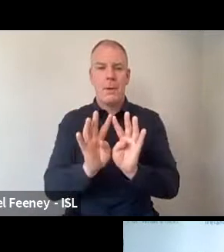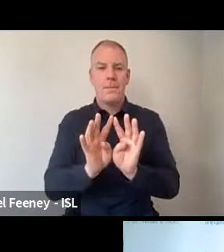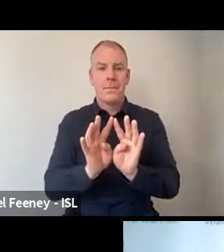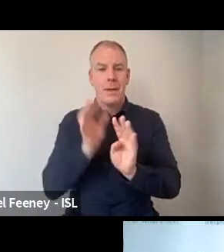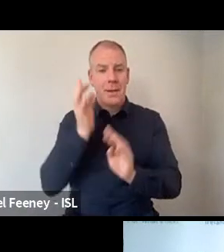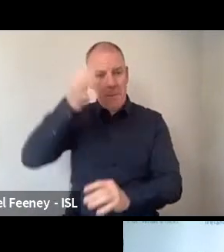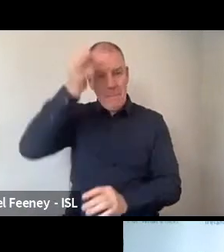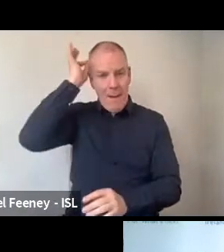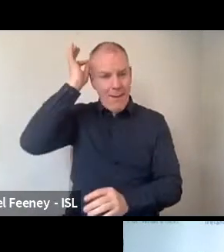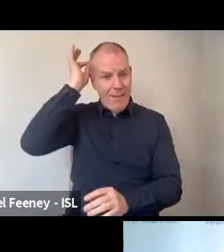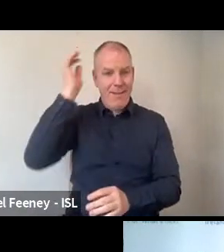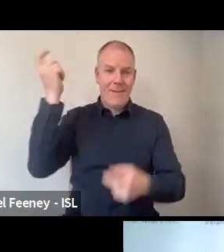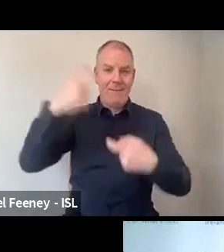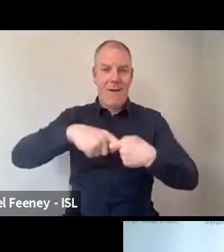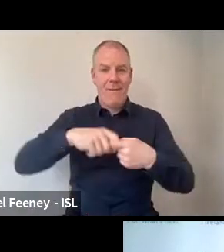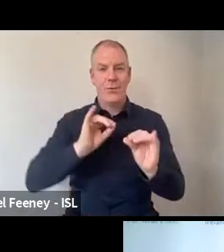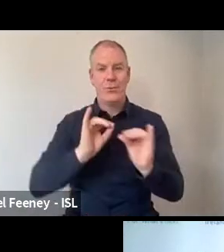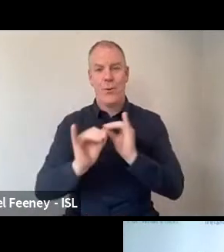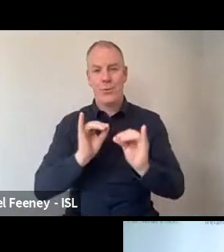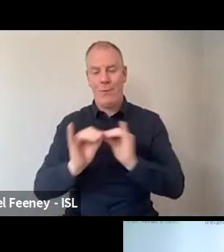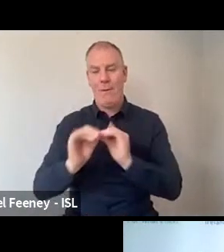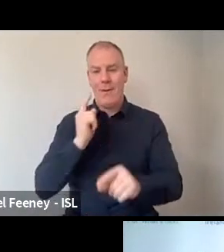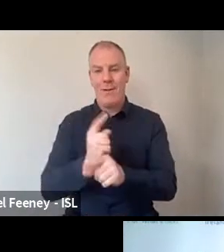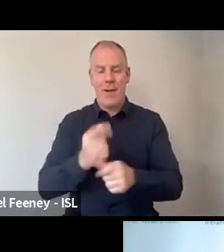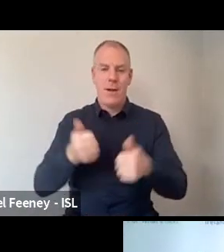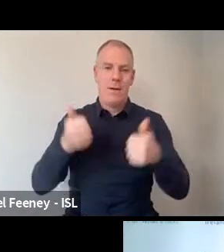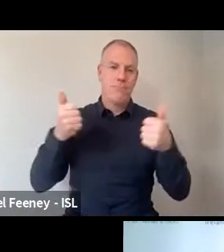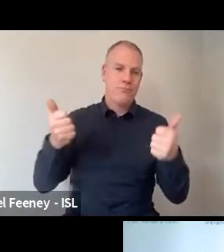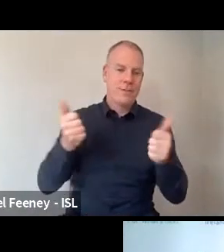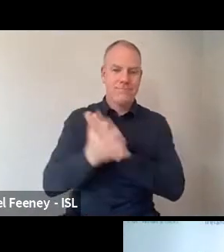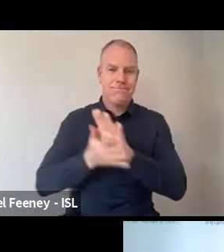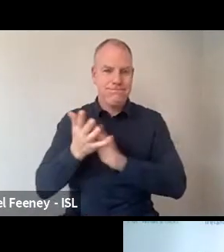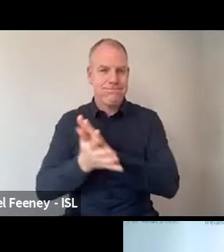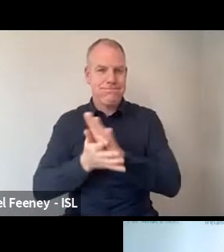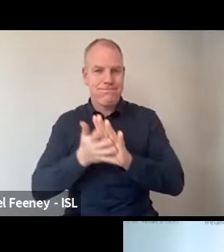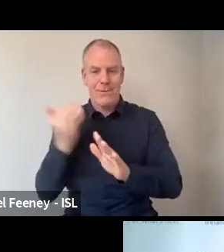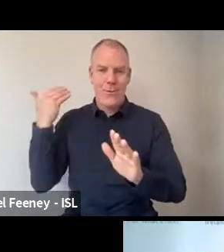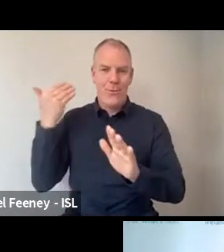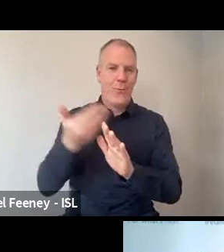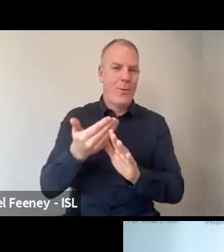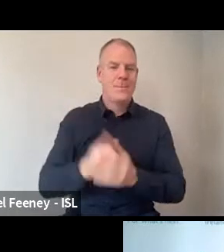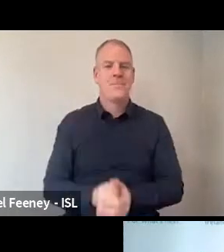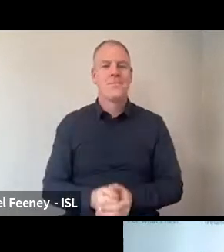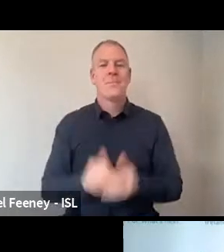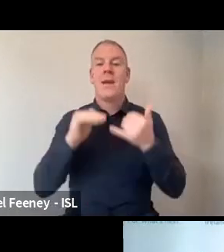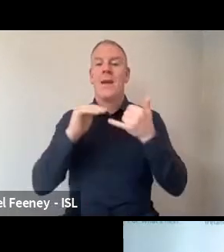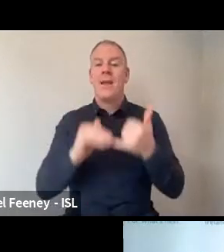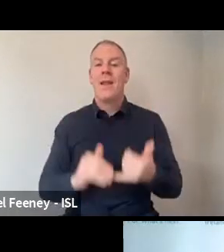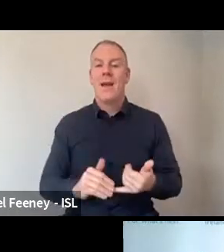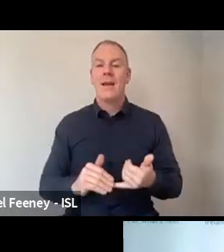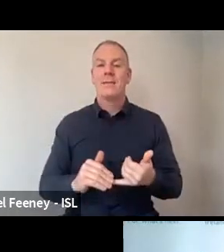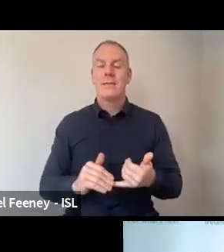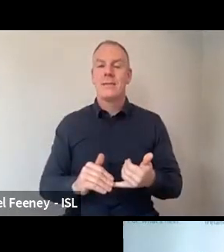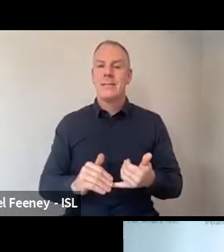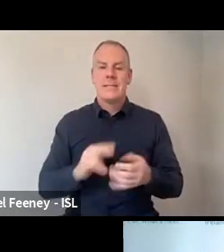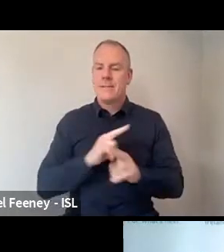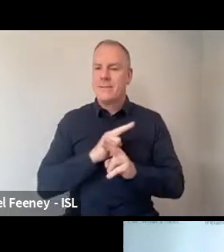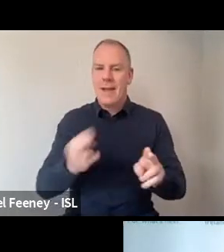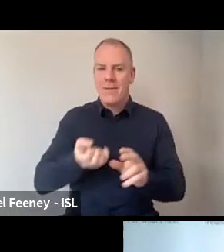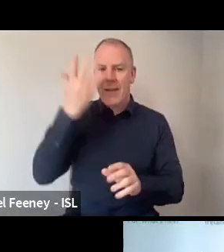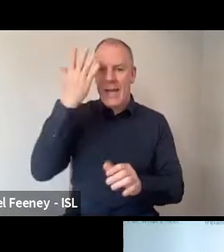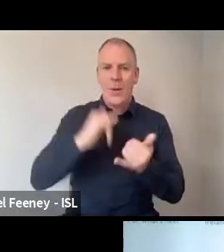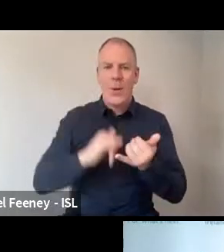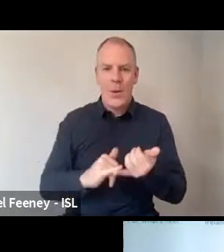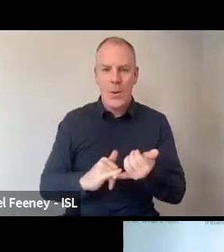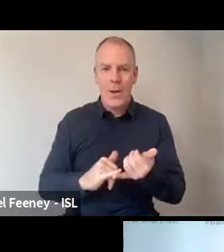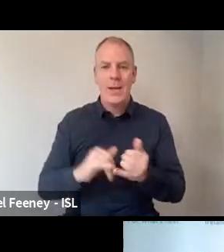Michael Feeney for joining us today and for his fantastic signing here. And lastly, it would be very remiss of me not to recognize